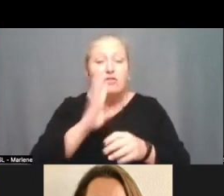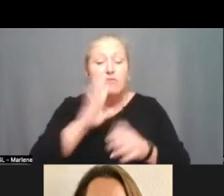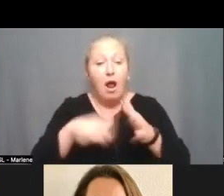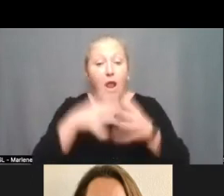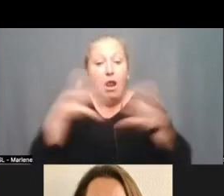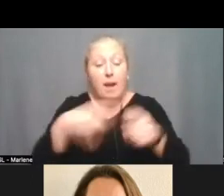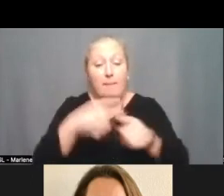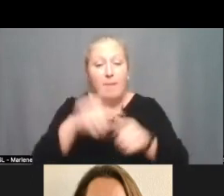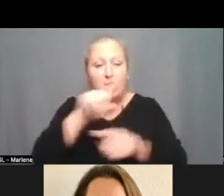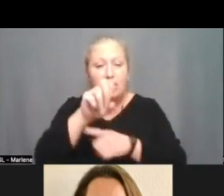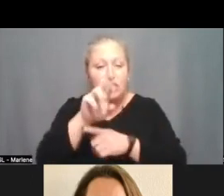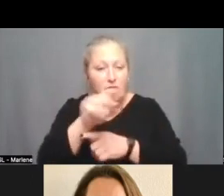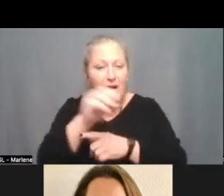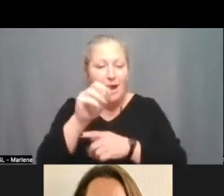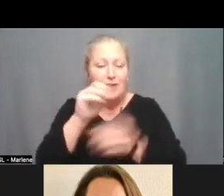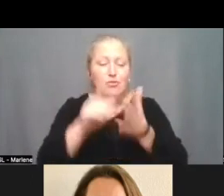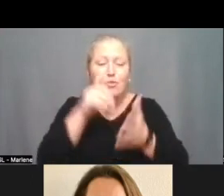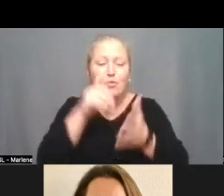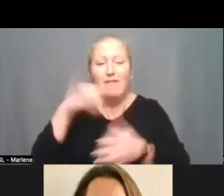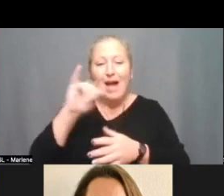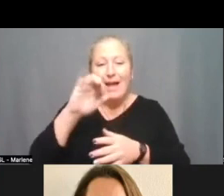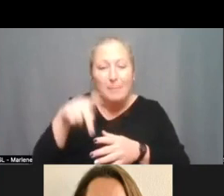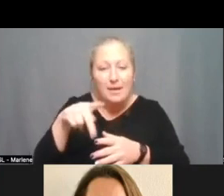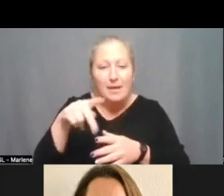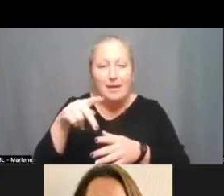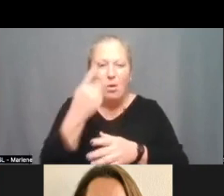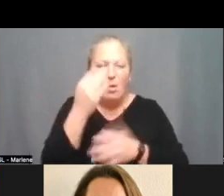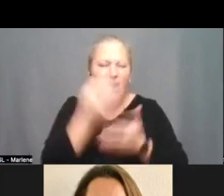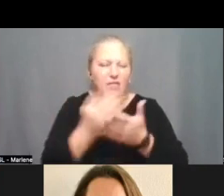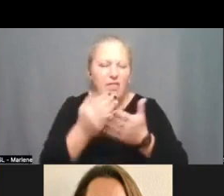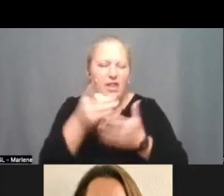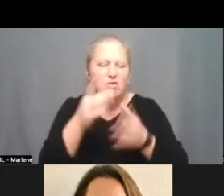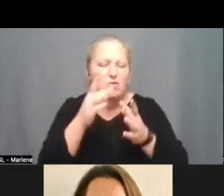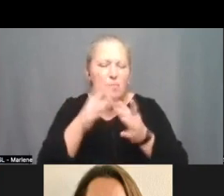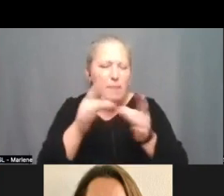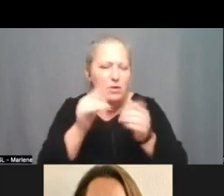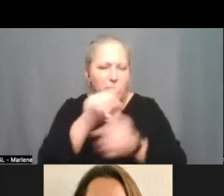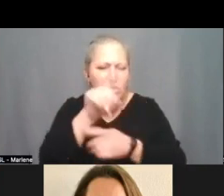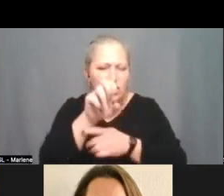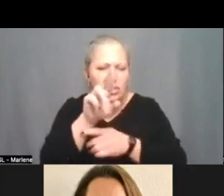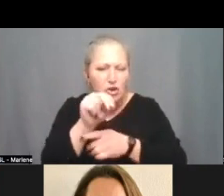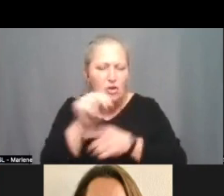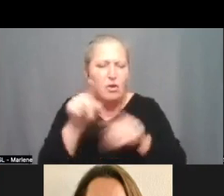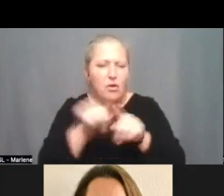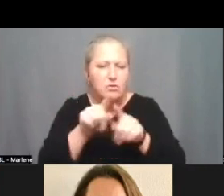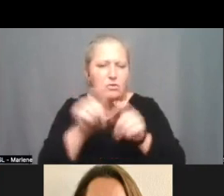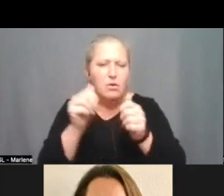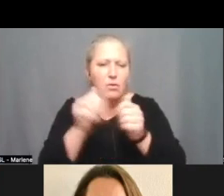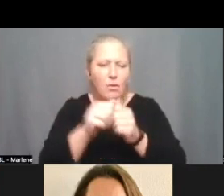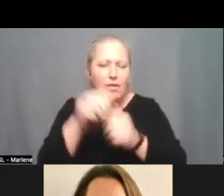and students with ieps you know that was one of the things that you were mentioning with zern as well as with fountain simpanel